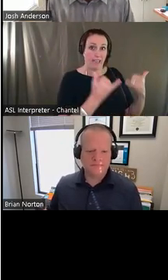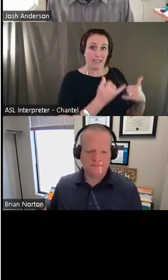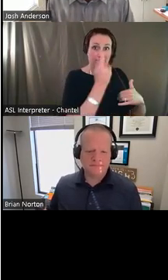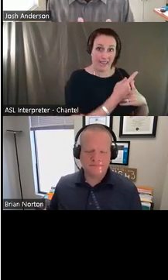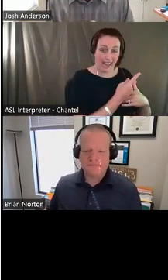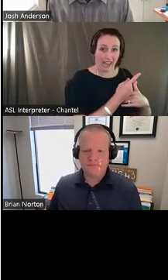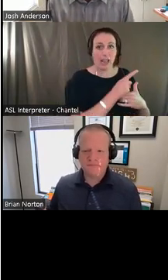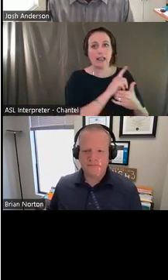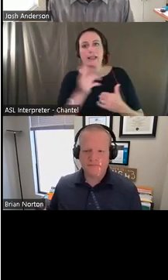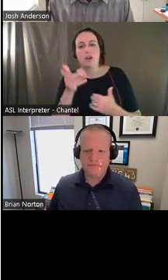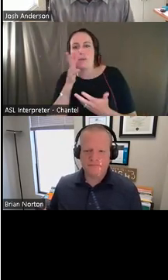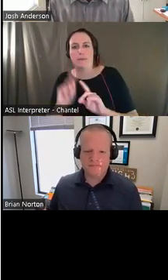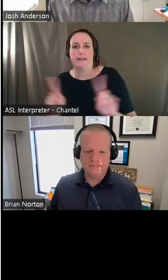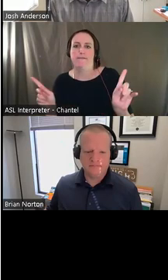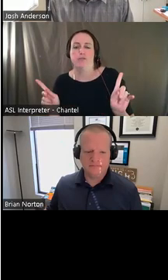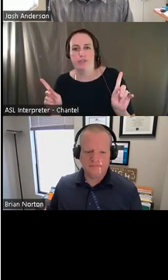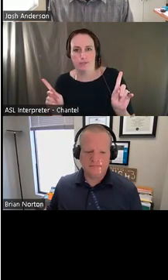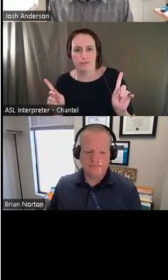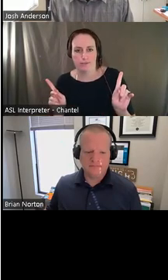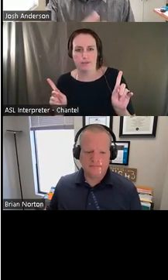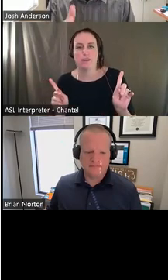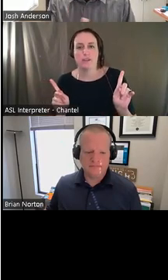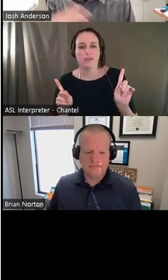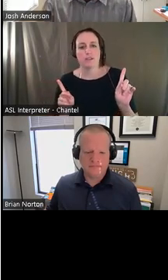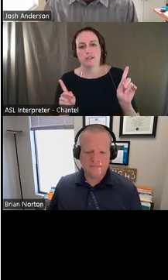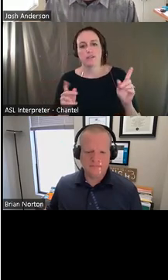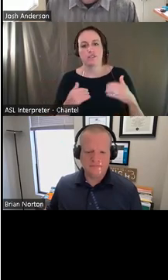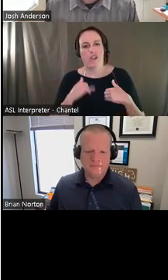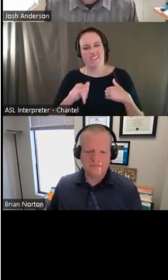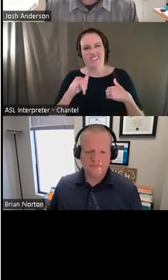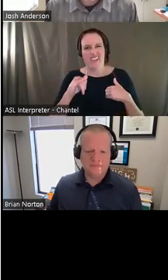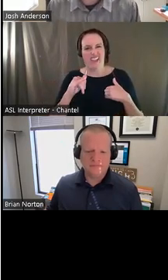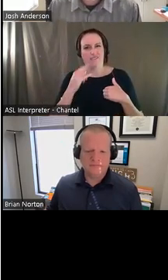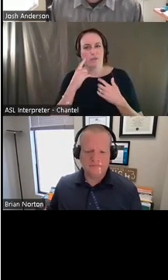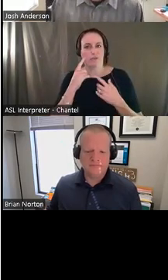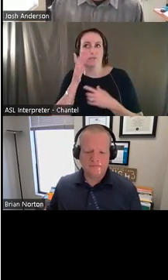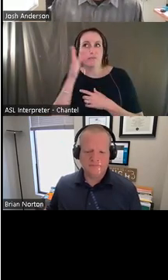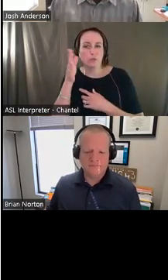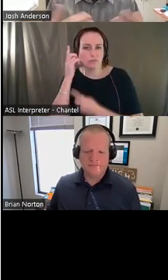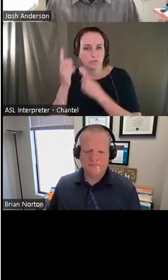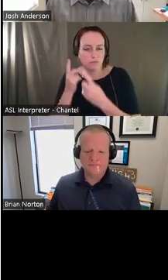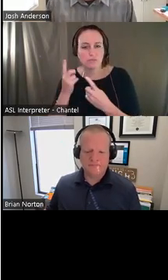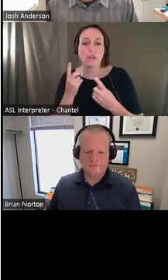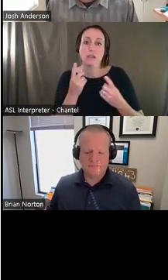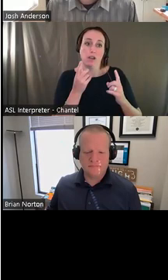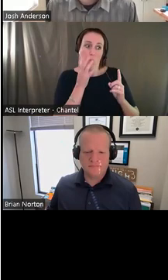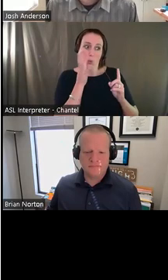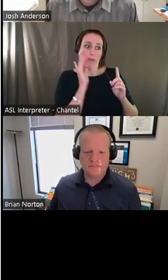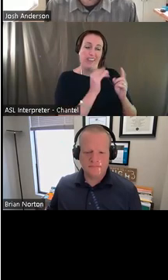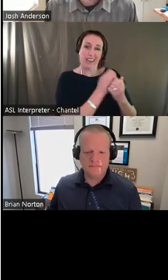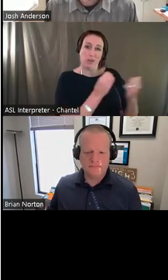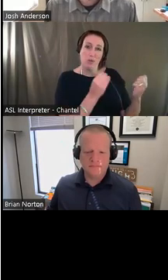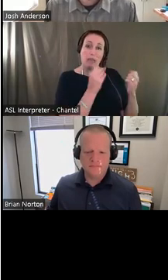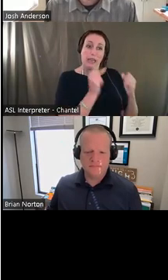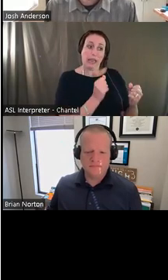evaluation so that what you put in place can hopefully adjust and adapt with the individual, or, I mean, you can always come back